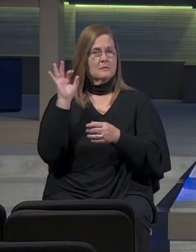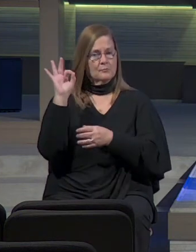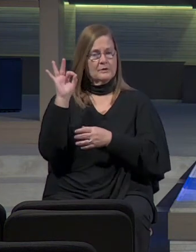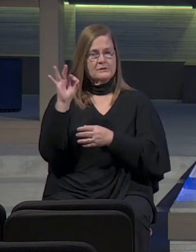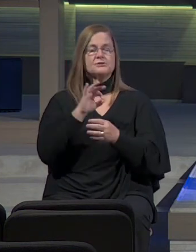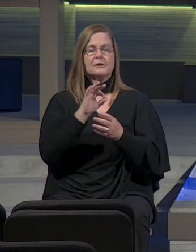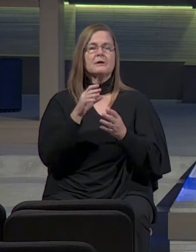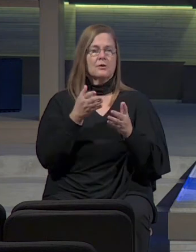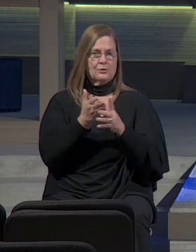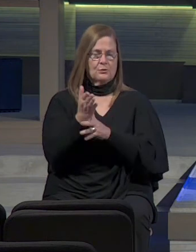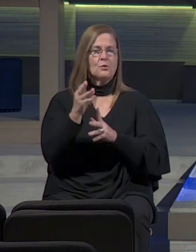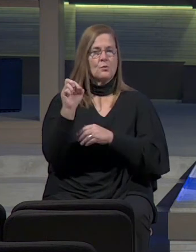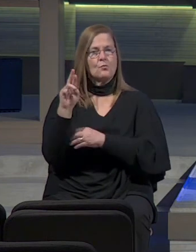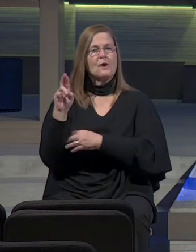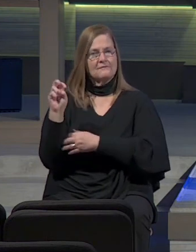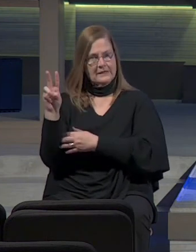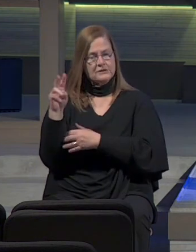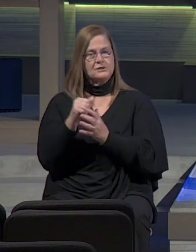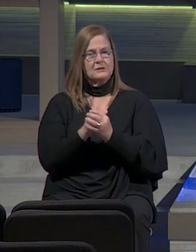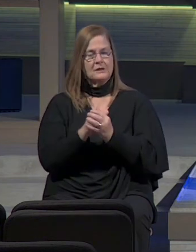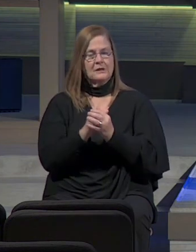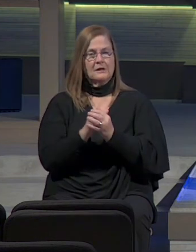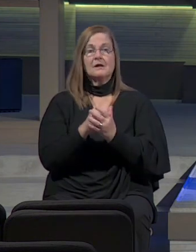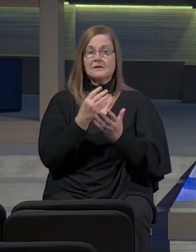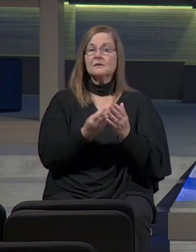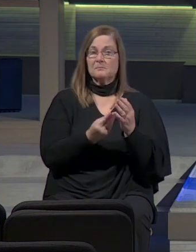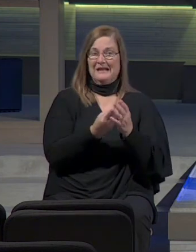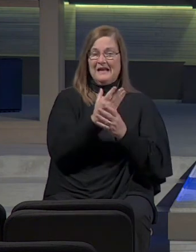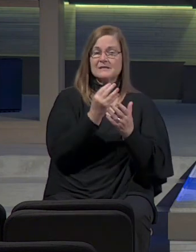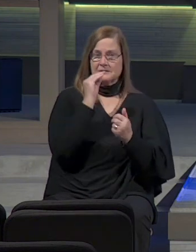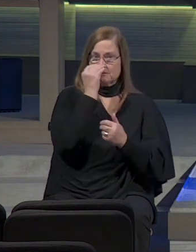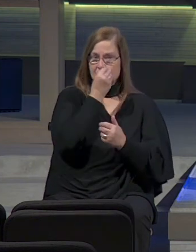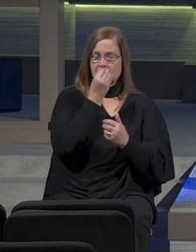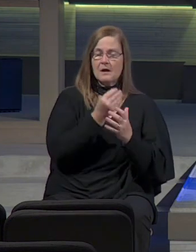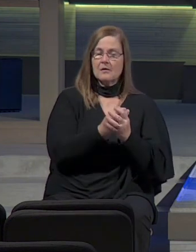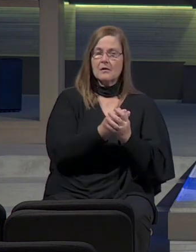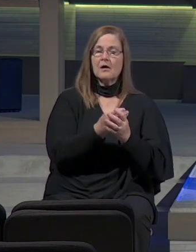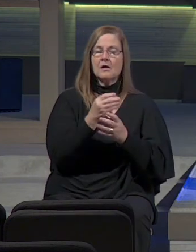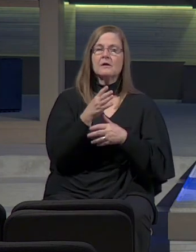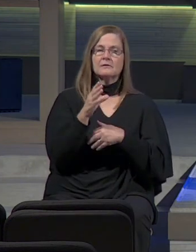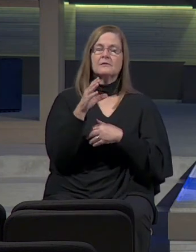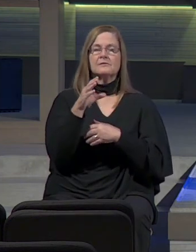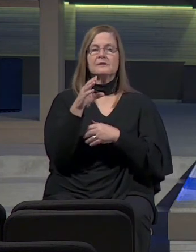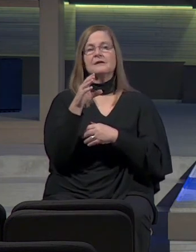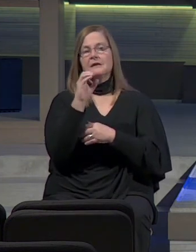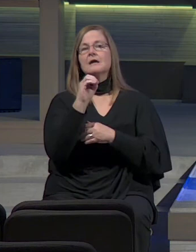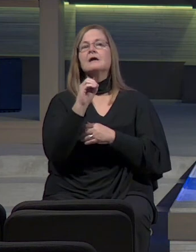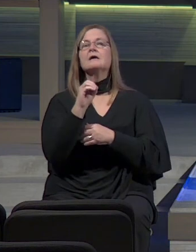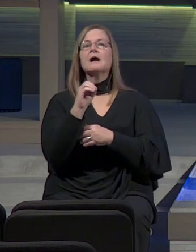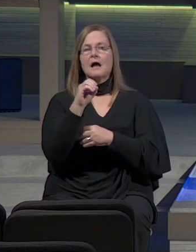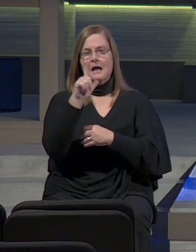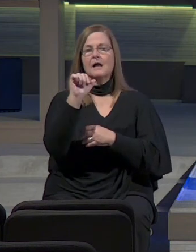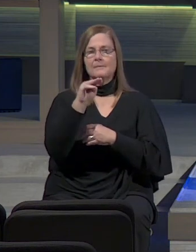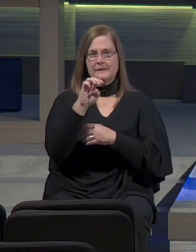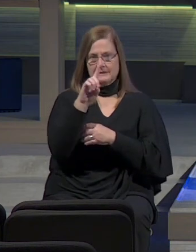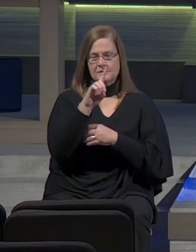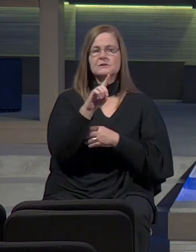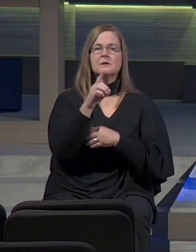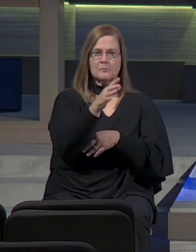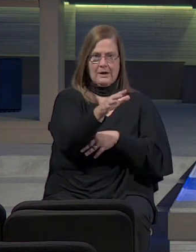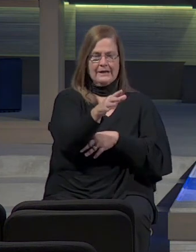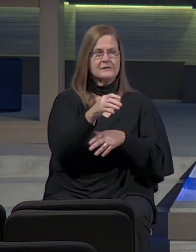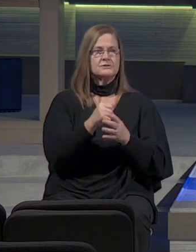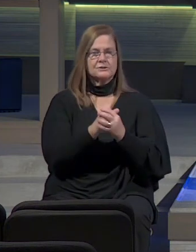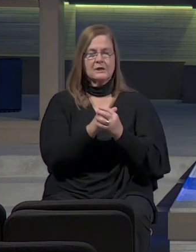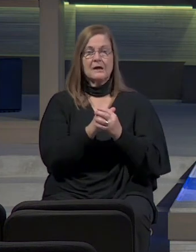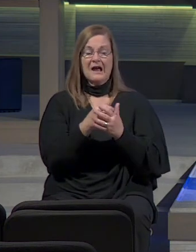are on the almond branch. Okay, the fig tree has its blossom out too, right? Look, everything that God has said is coming. It is imminent.